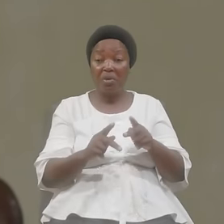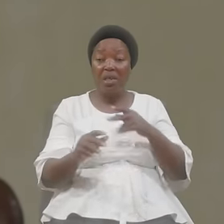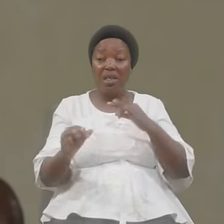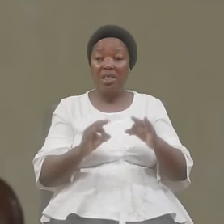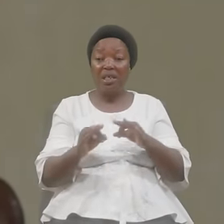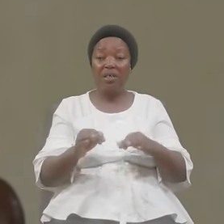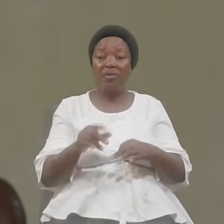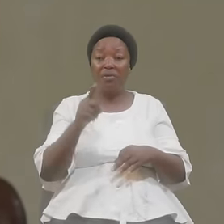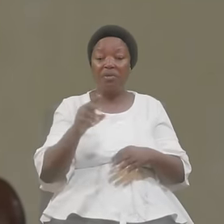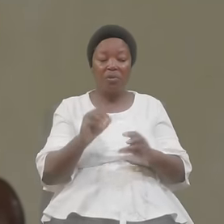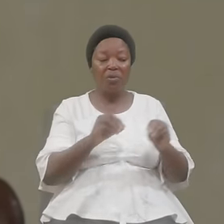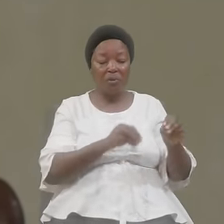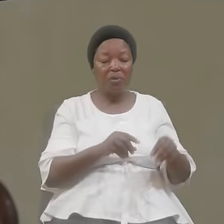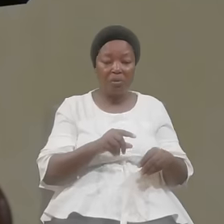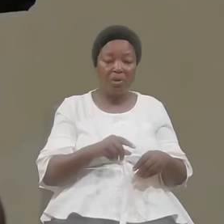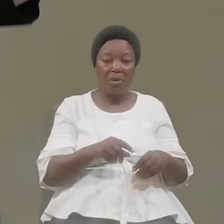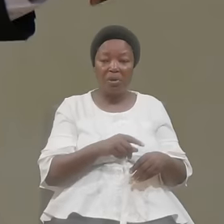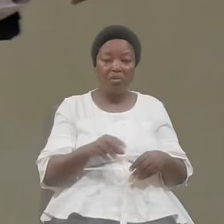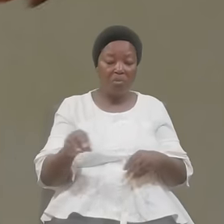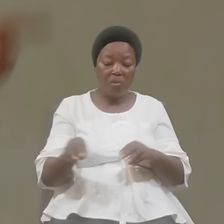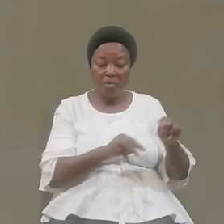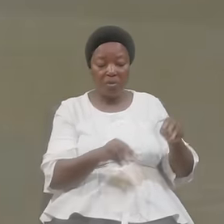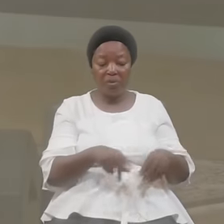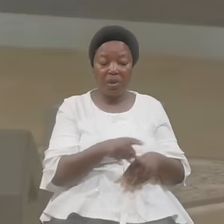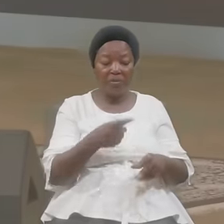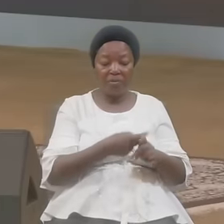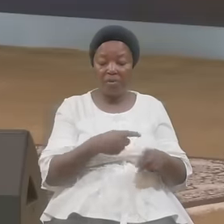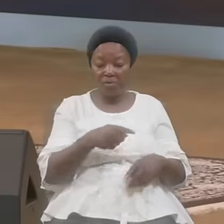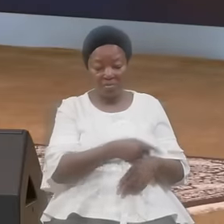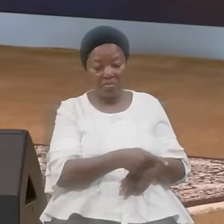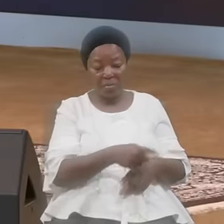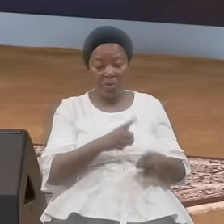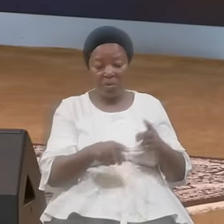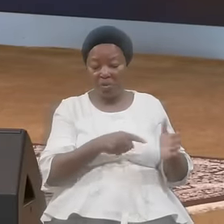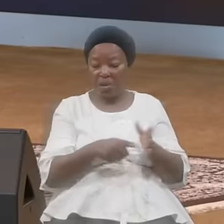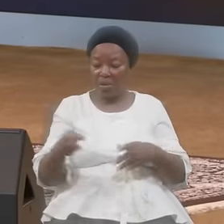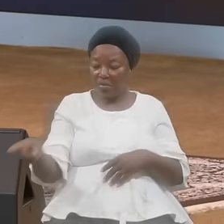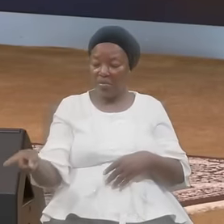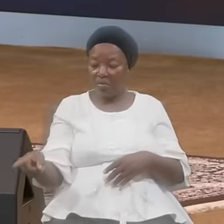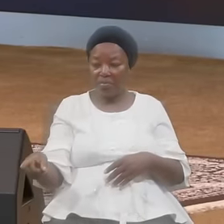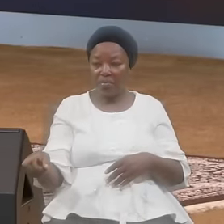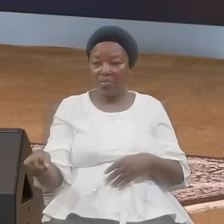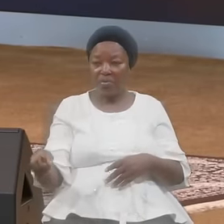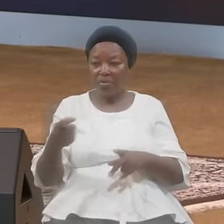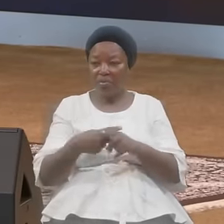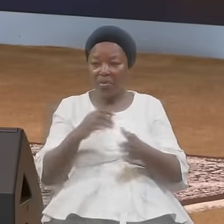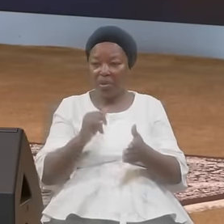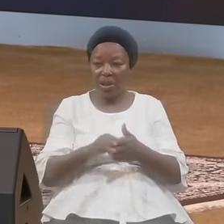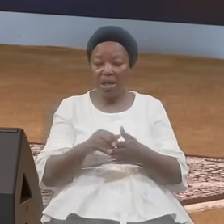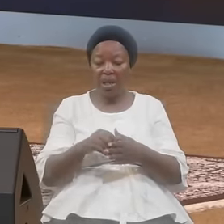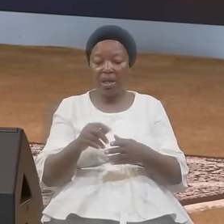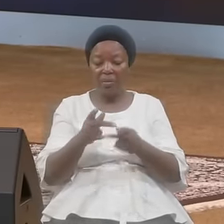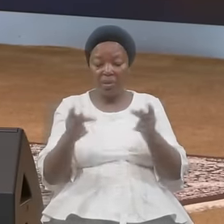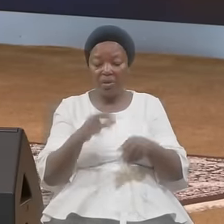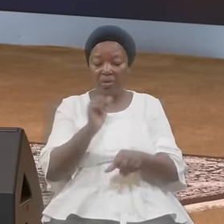Move Them From That Side To This Side From That Section Of